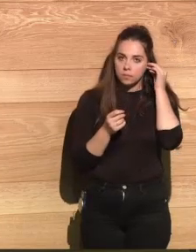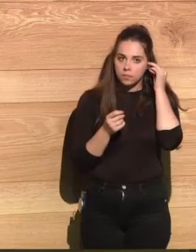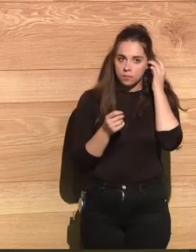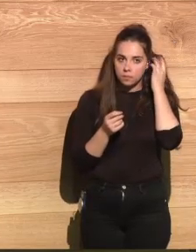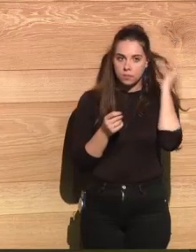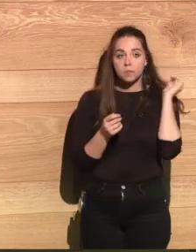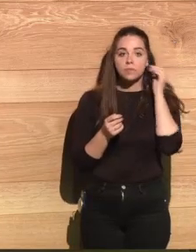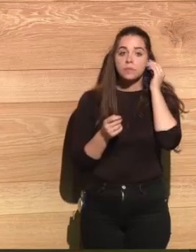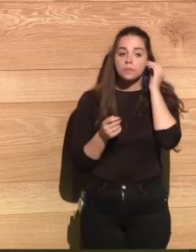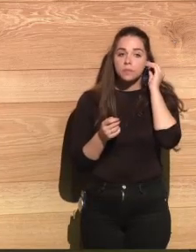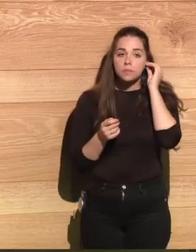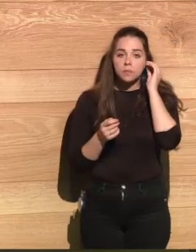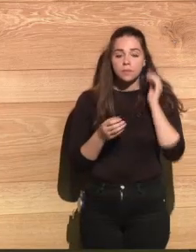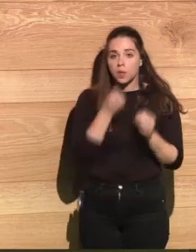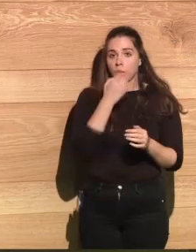Good afternoon.